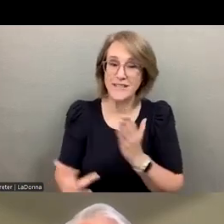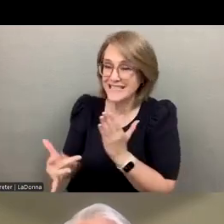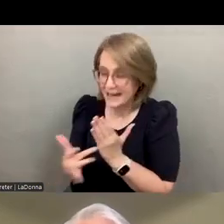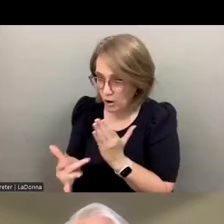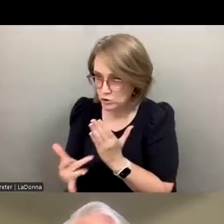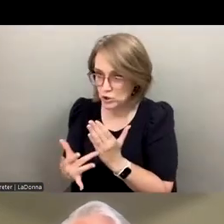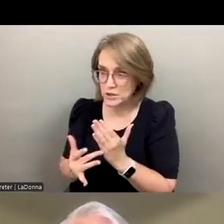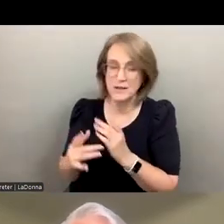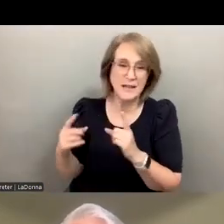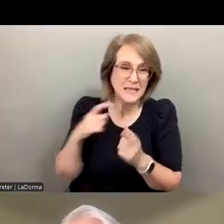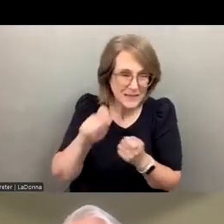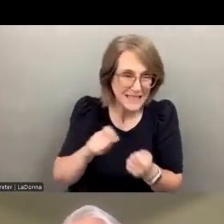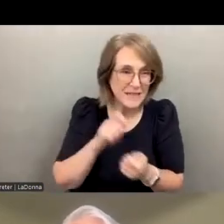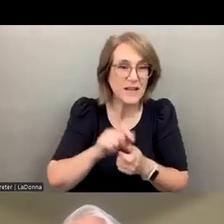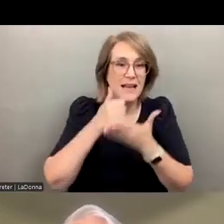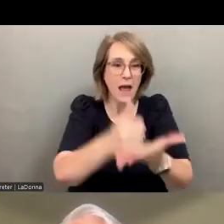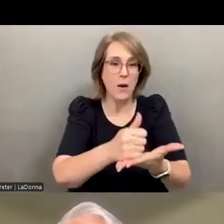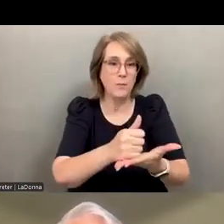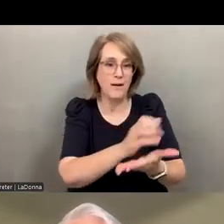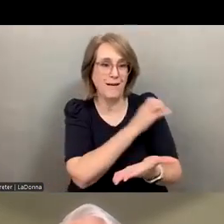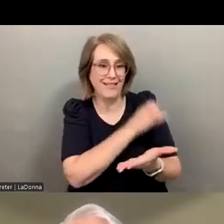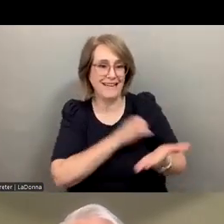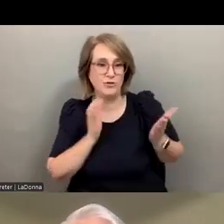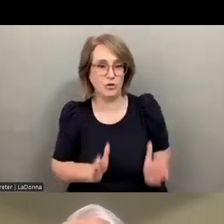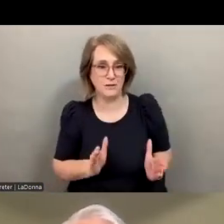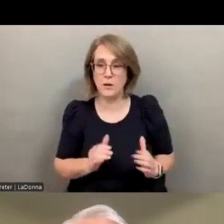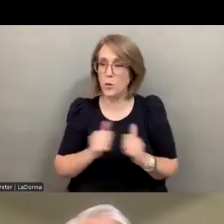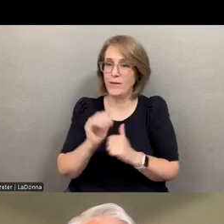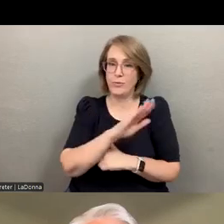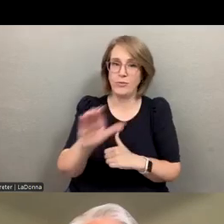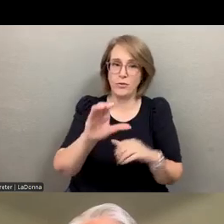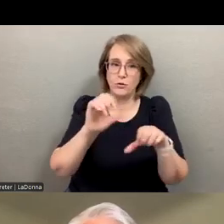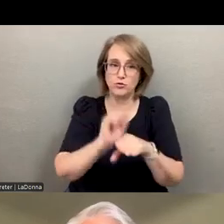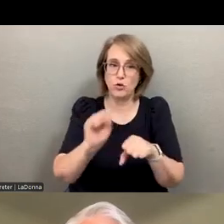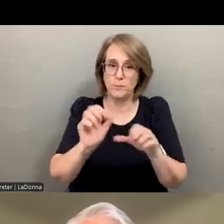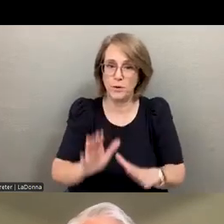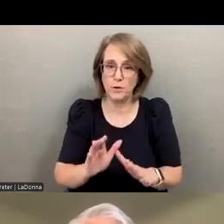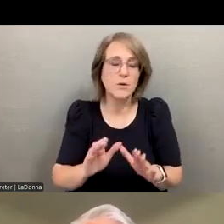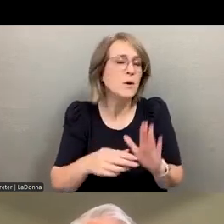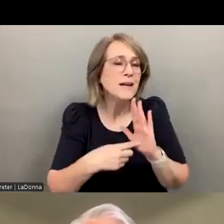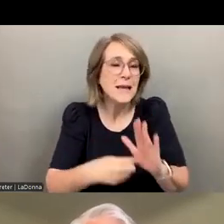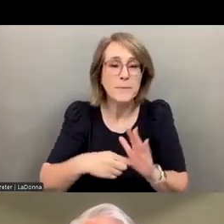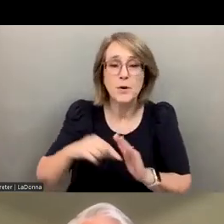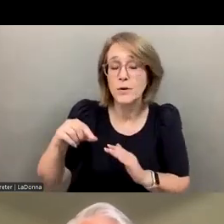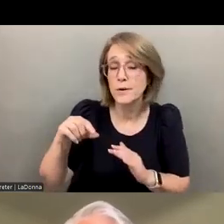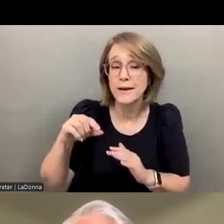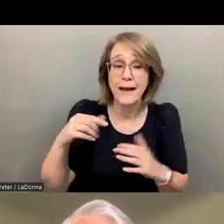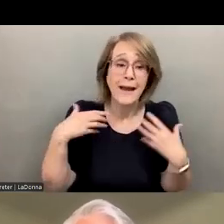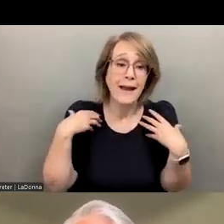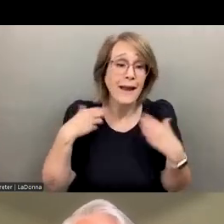that has been geared to help clinicians do their jobs better. You know, we talked about that with electronic health records. It was